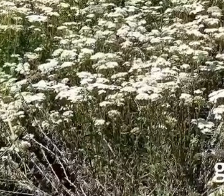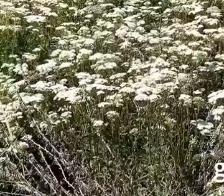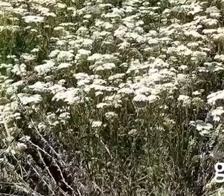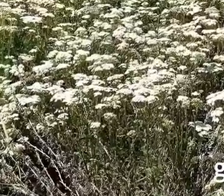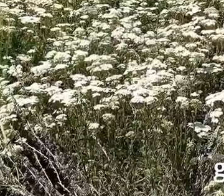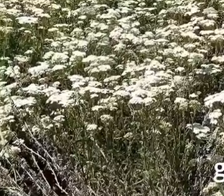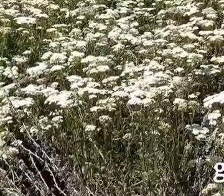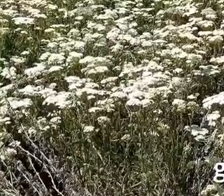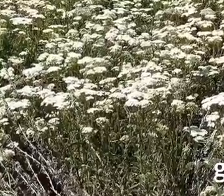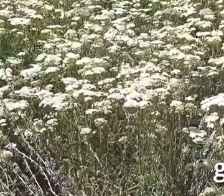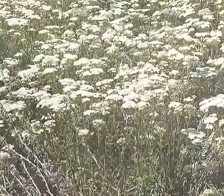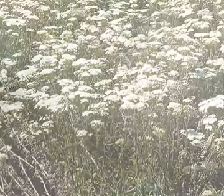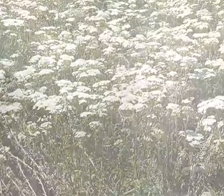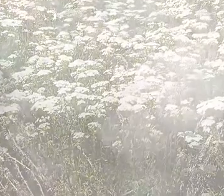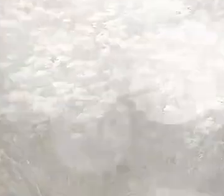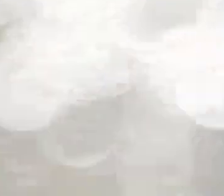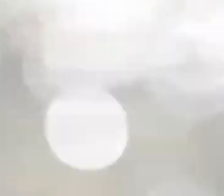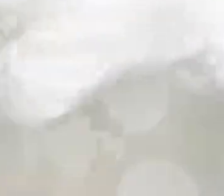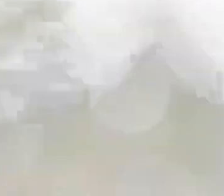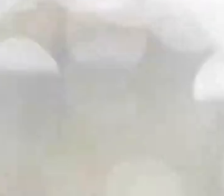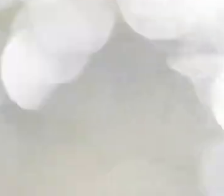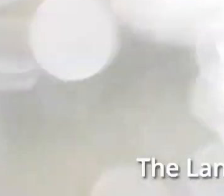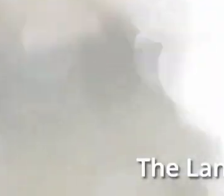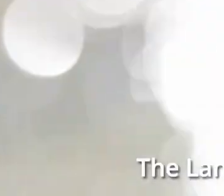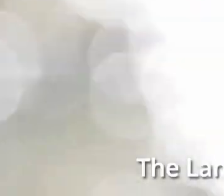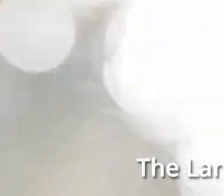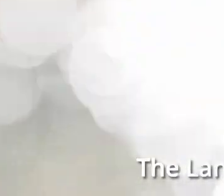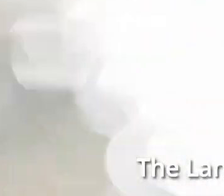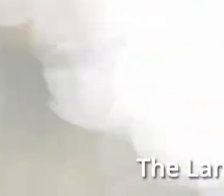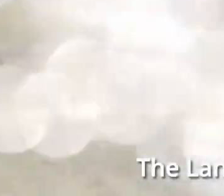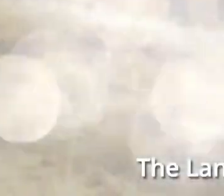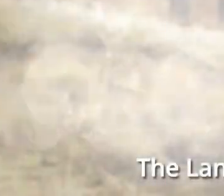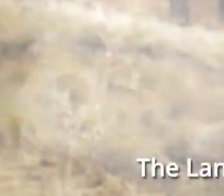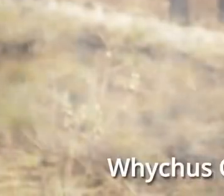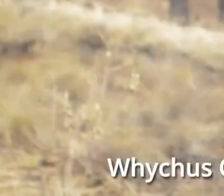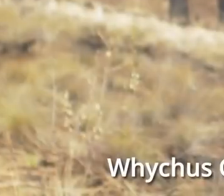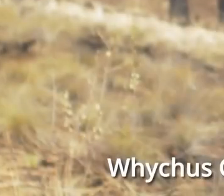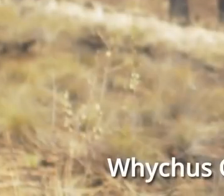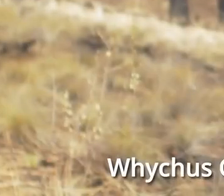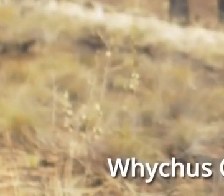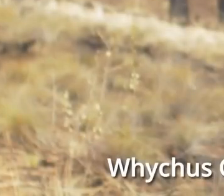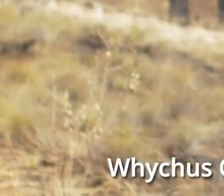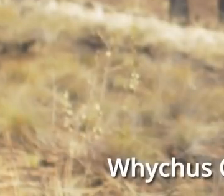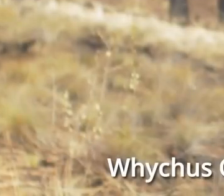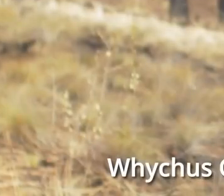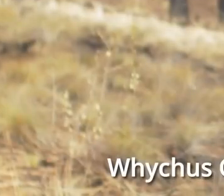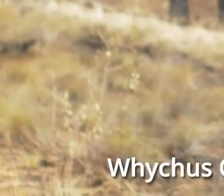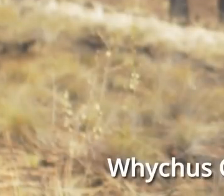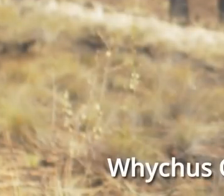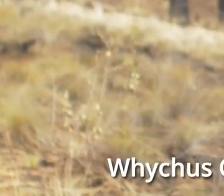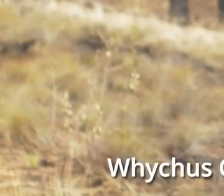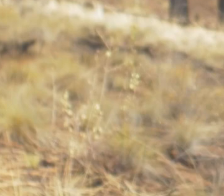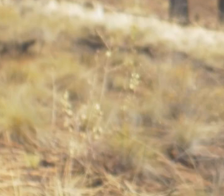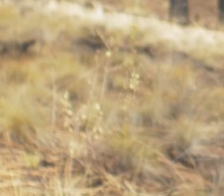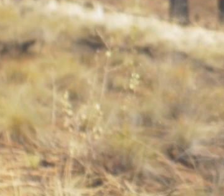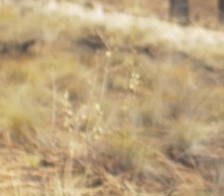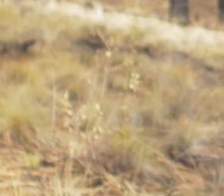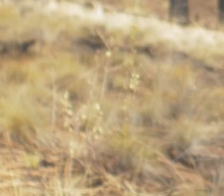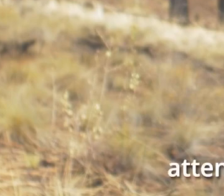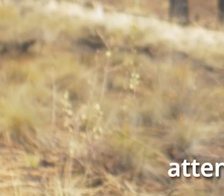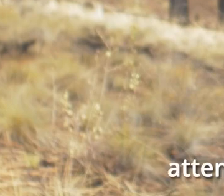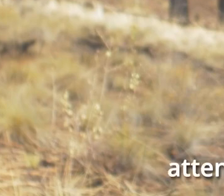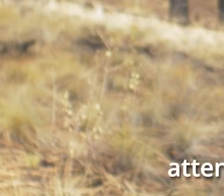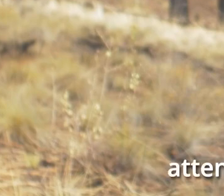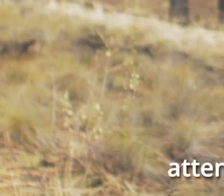native grasses and wildflowers. The Land Trust Conserve lands along Wychuse Creek provide a great example of where we